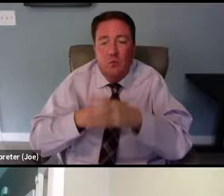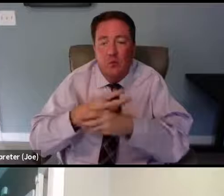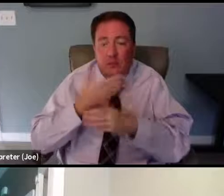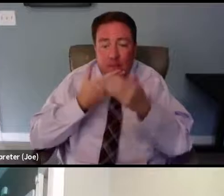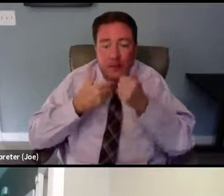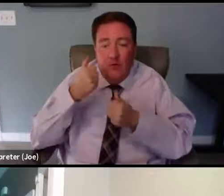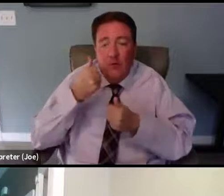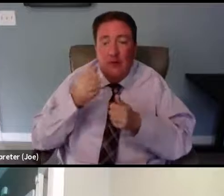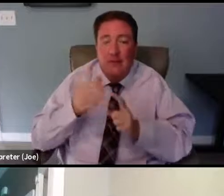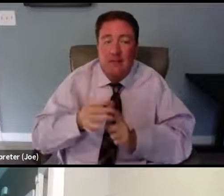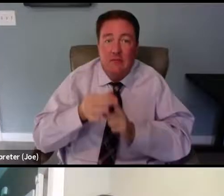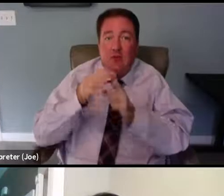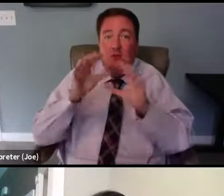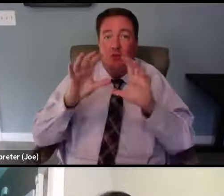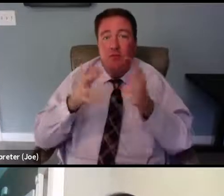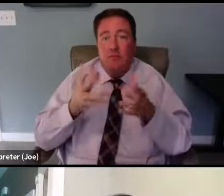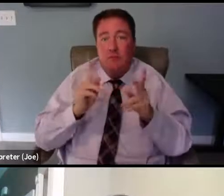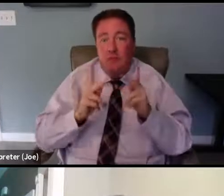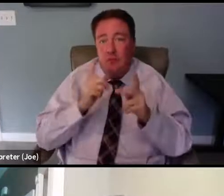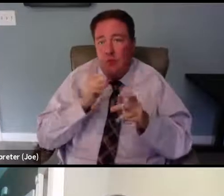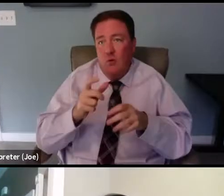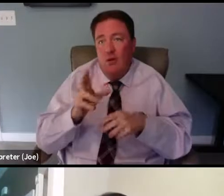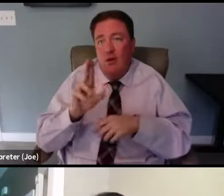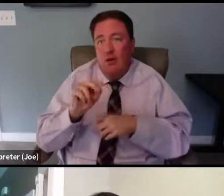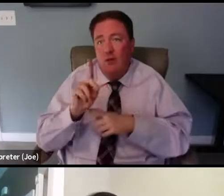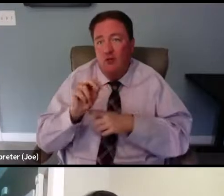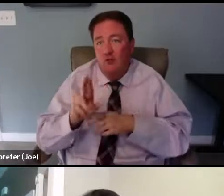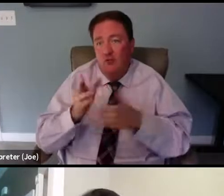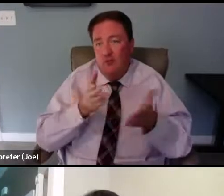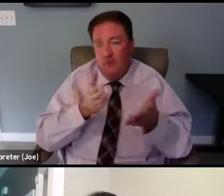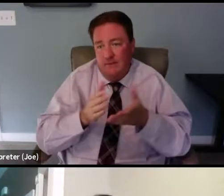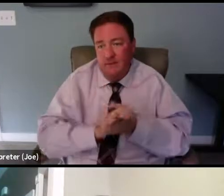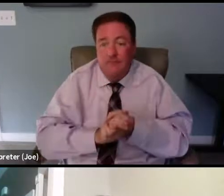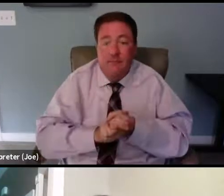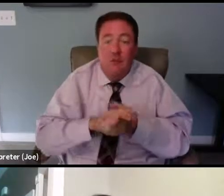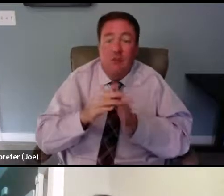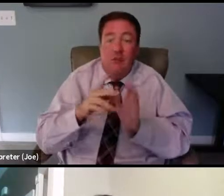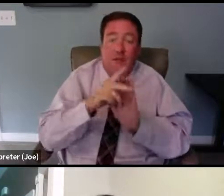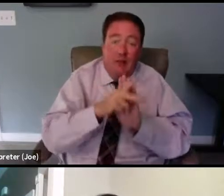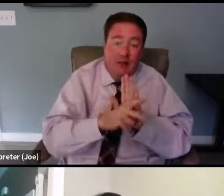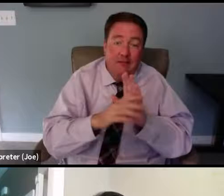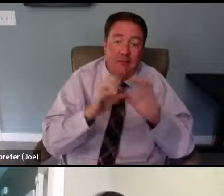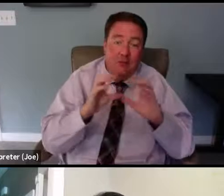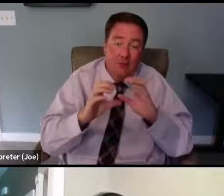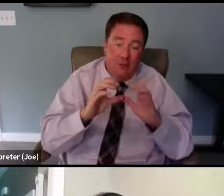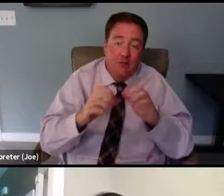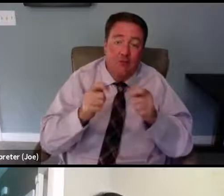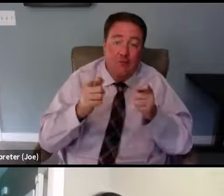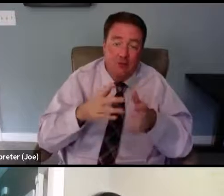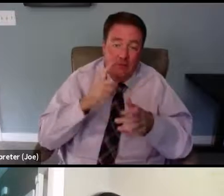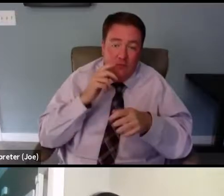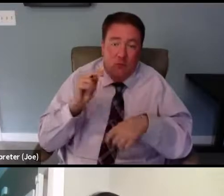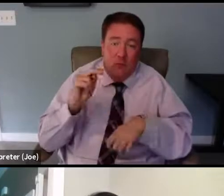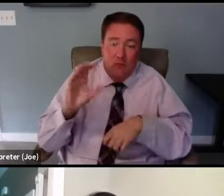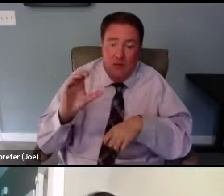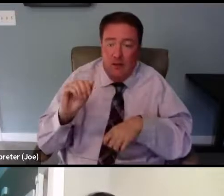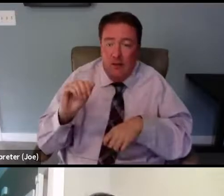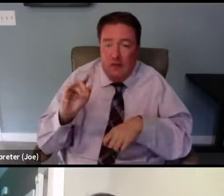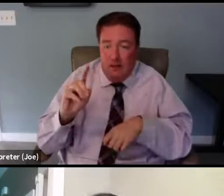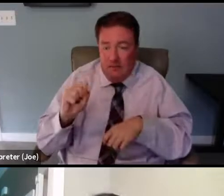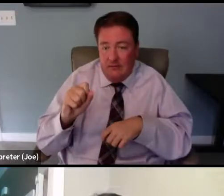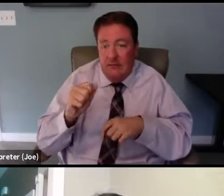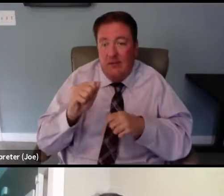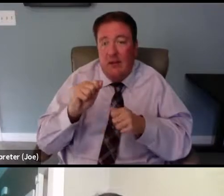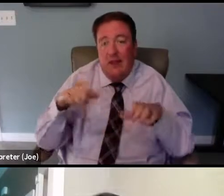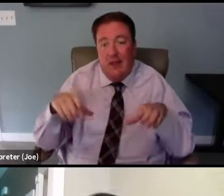and historically underserved communities. Christina serves as the Policy and Communications Manager for the North Carolina AIDS Action Network, where she